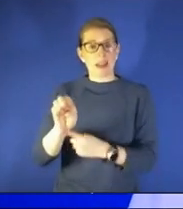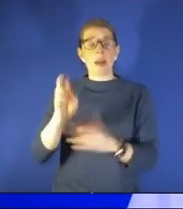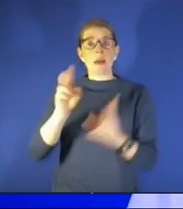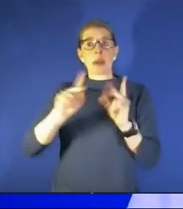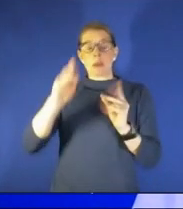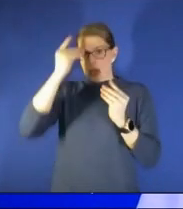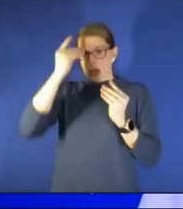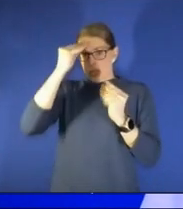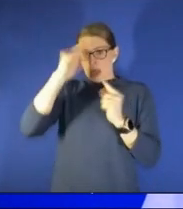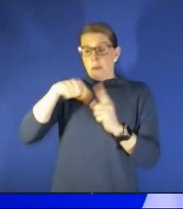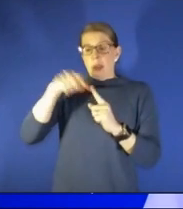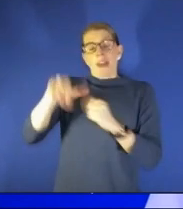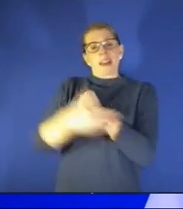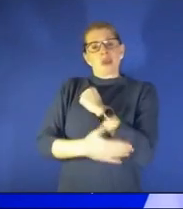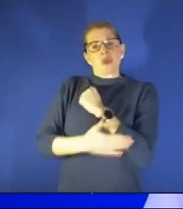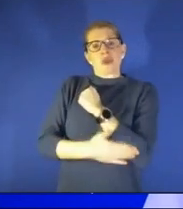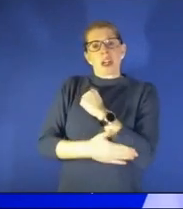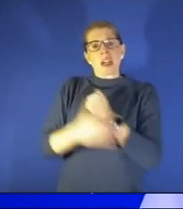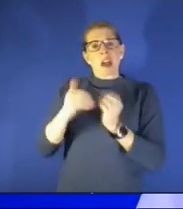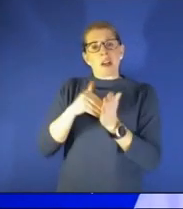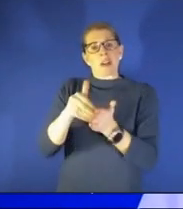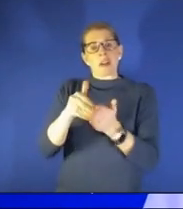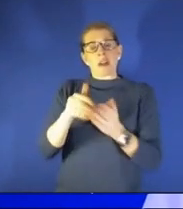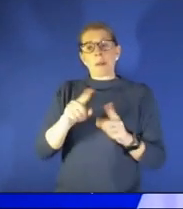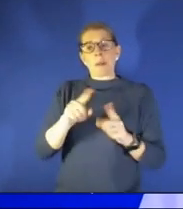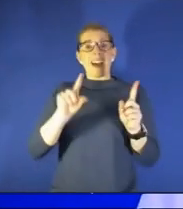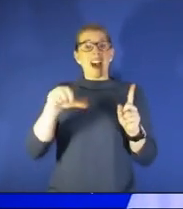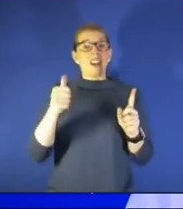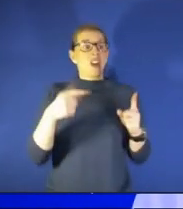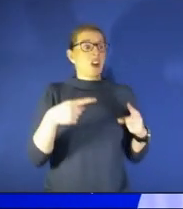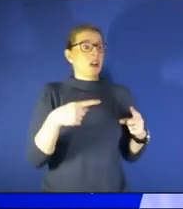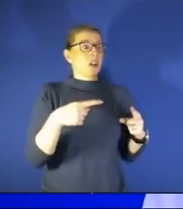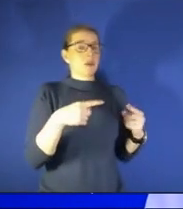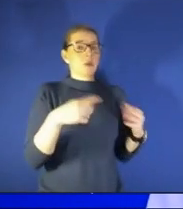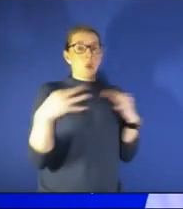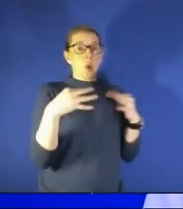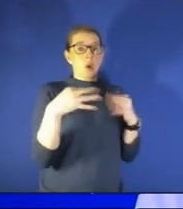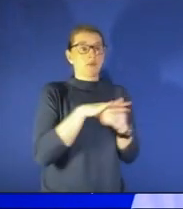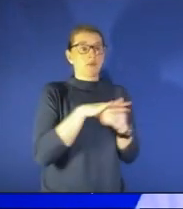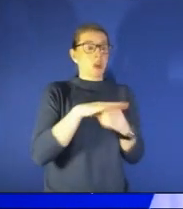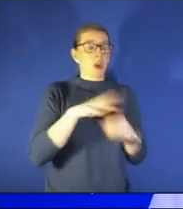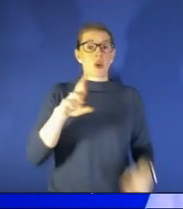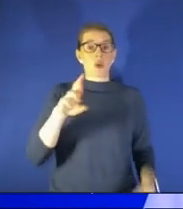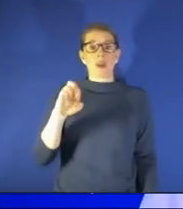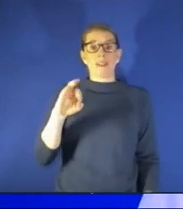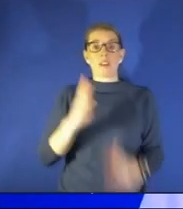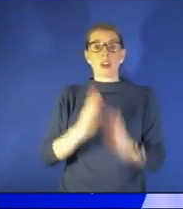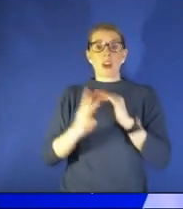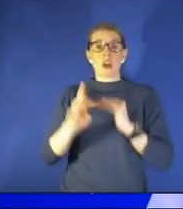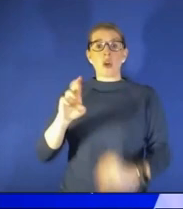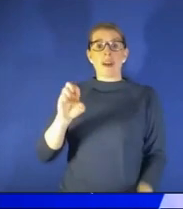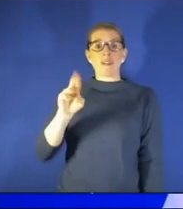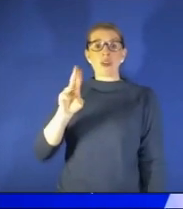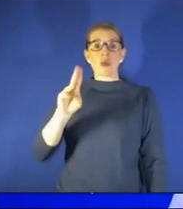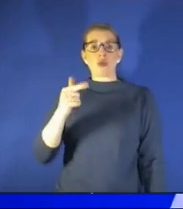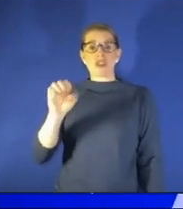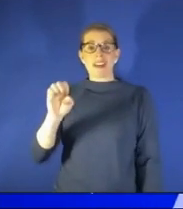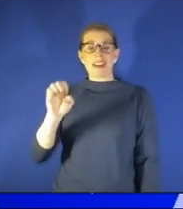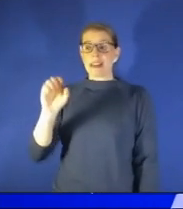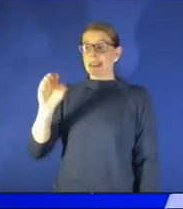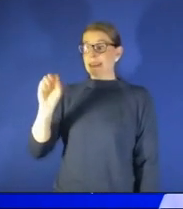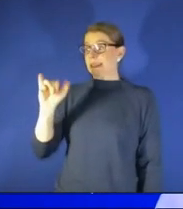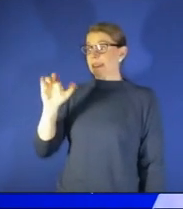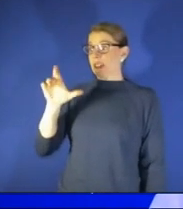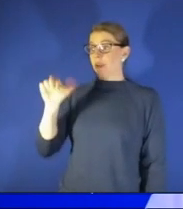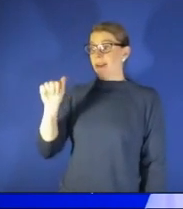um conflict zones and refugees you know we know syria we know a lot of several countries in africa as well